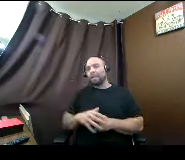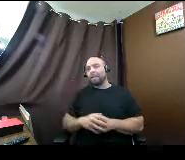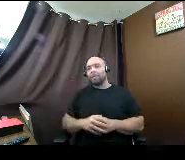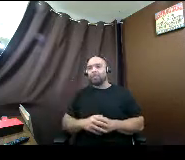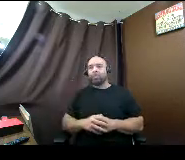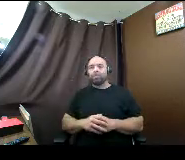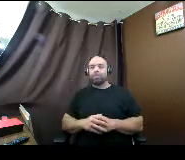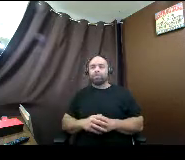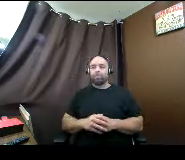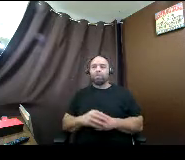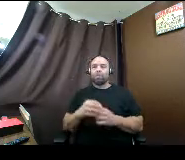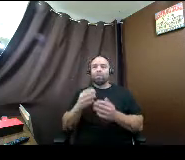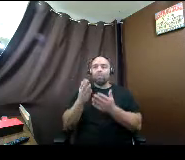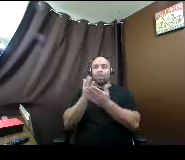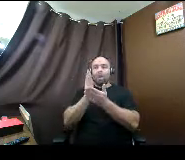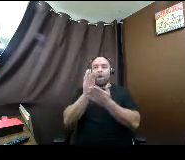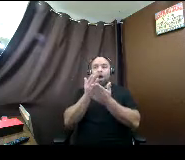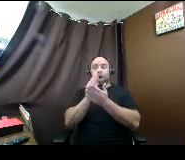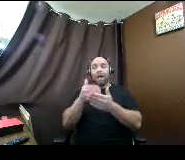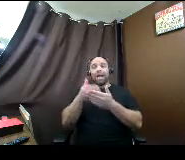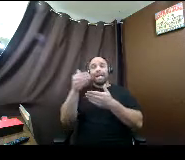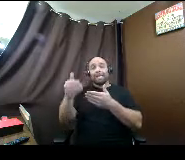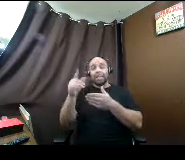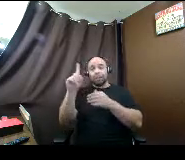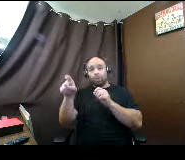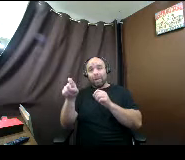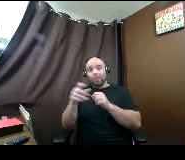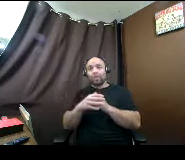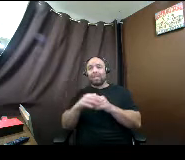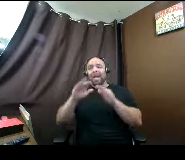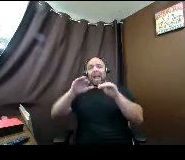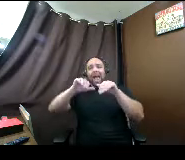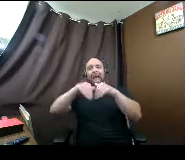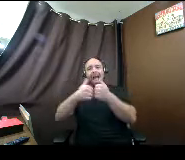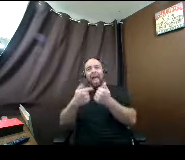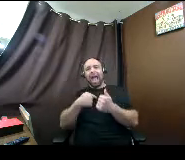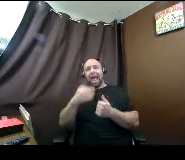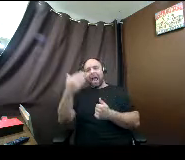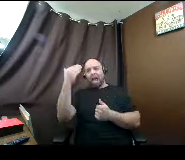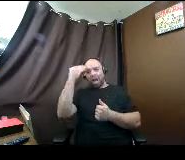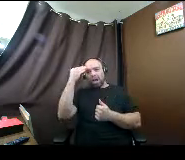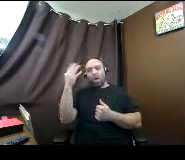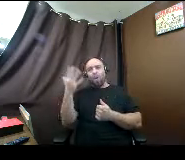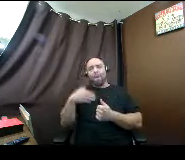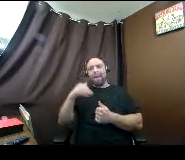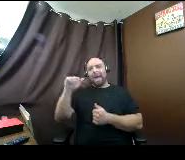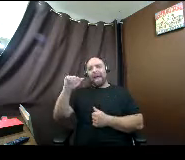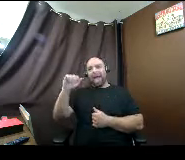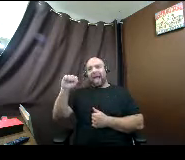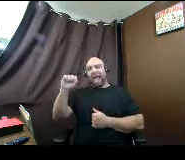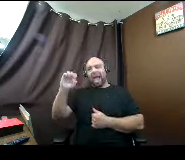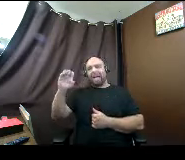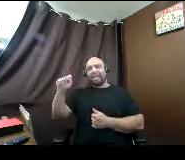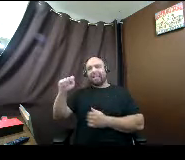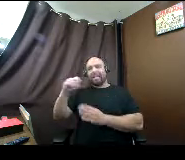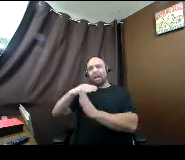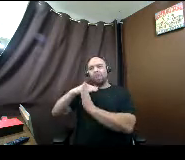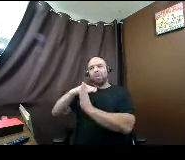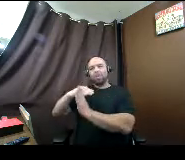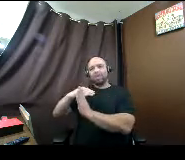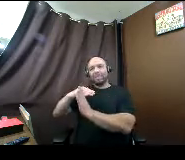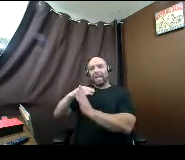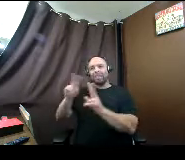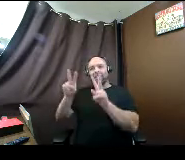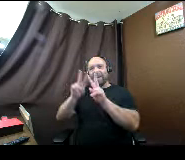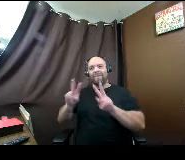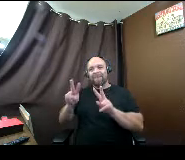Alright, next question. How do I know what my asset protection allowance value is for the FAFSA? And am I